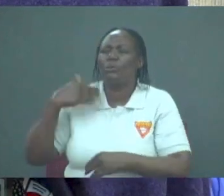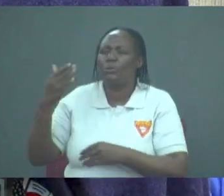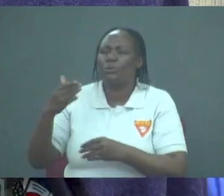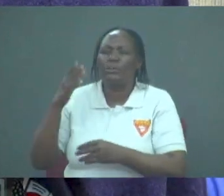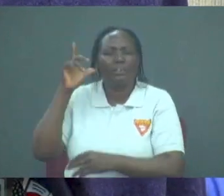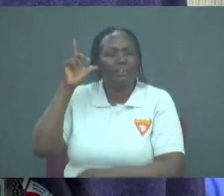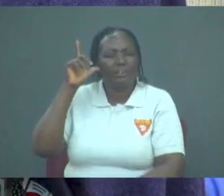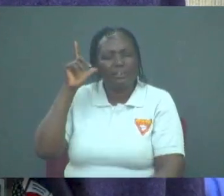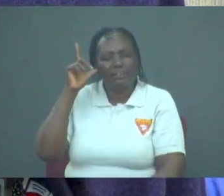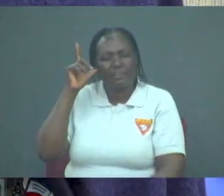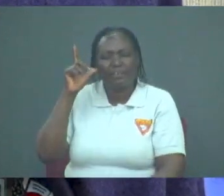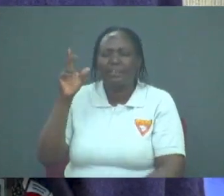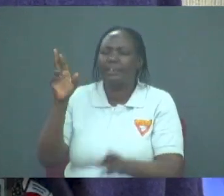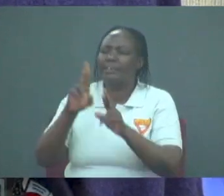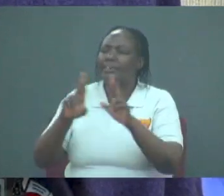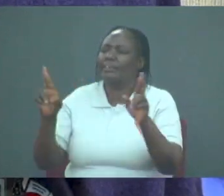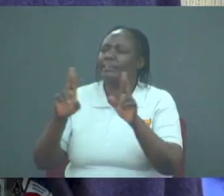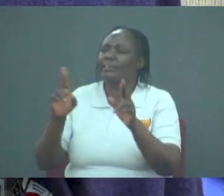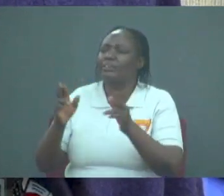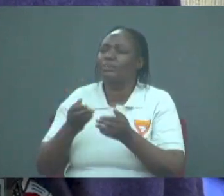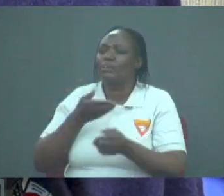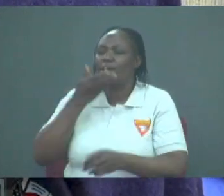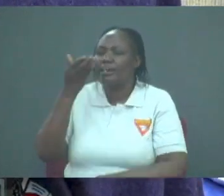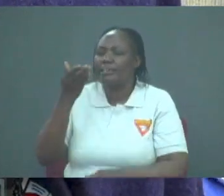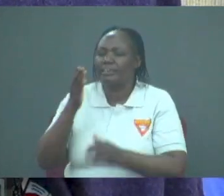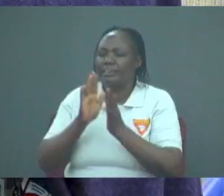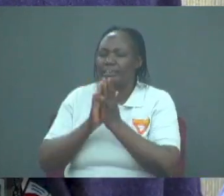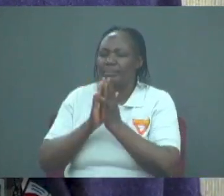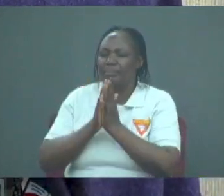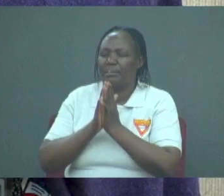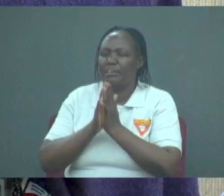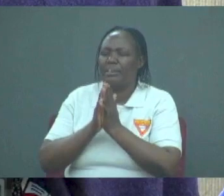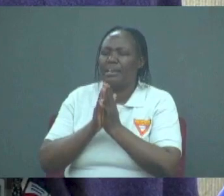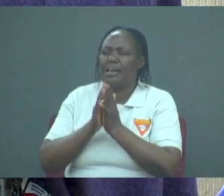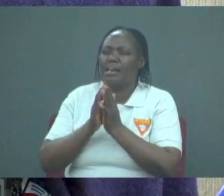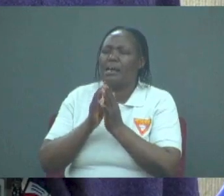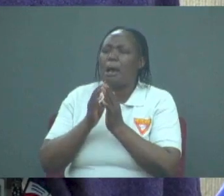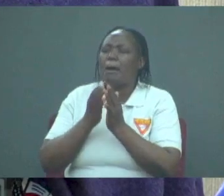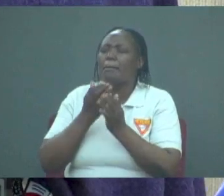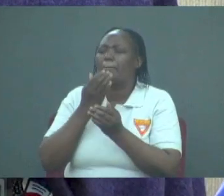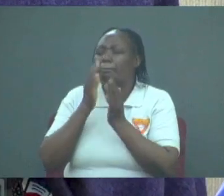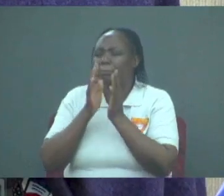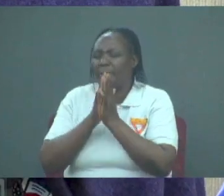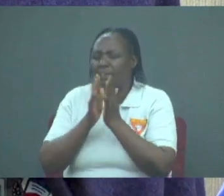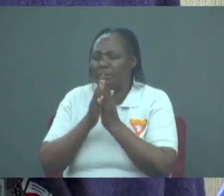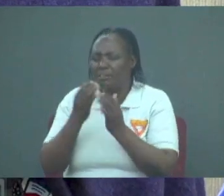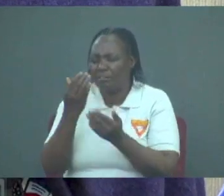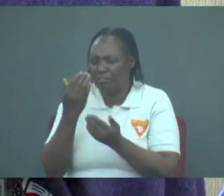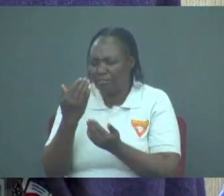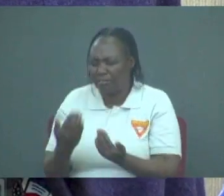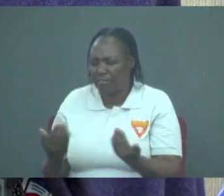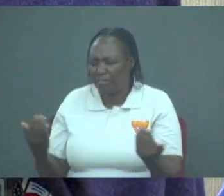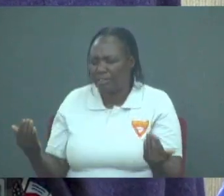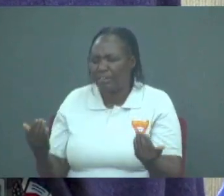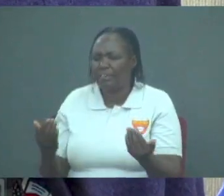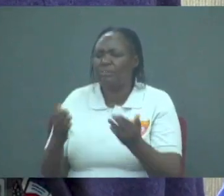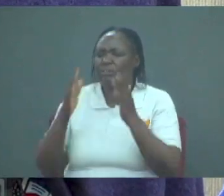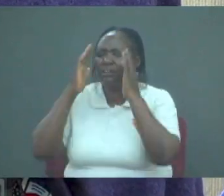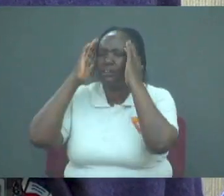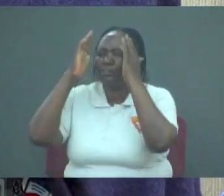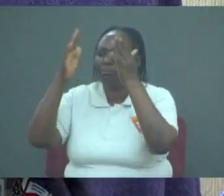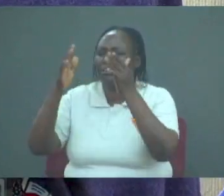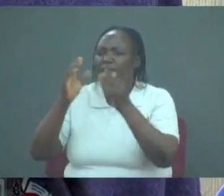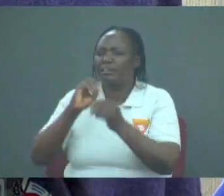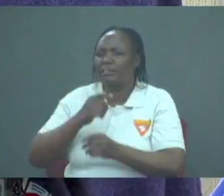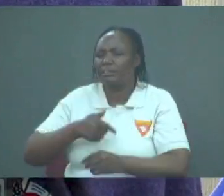you're always ready to answer the prayers especially the prayers of little children and so dear God we are committing ourselves to